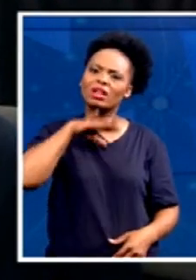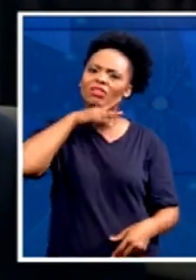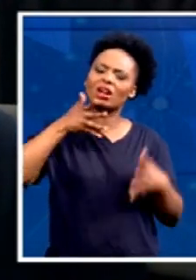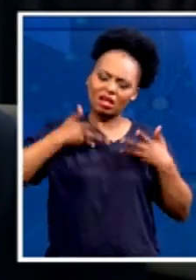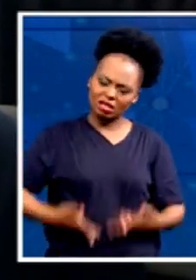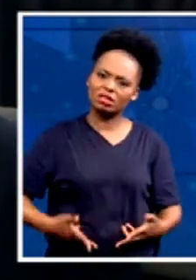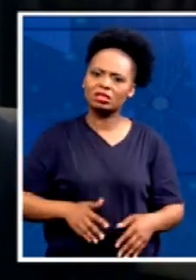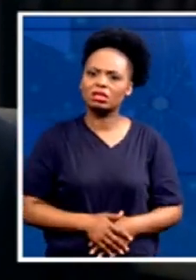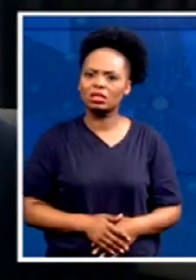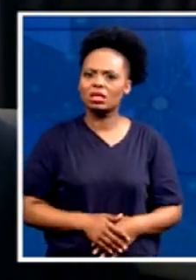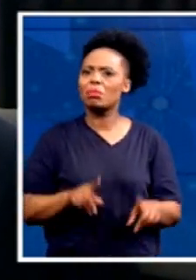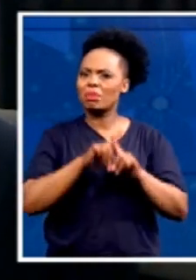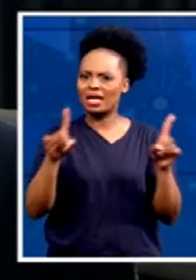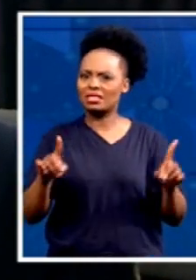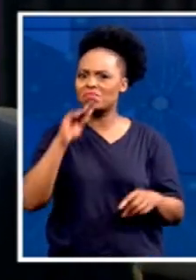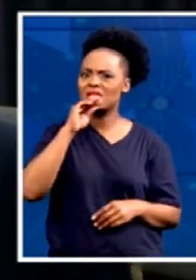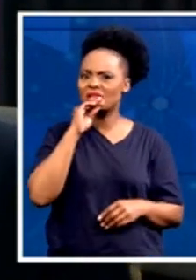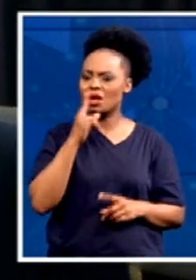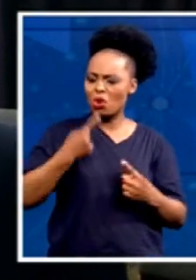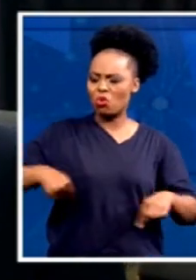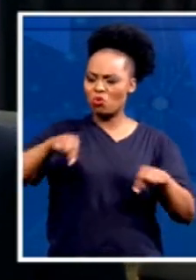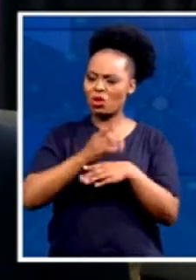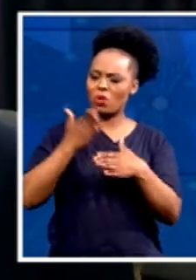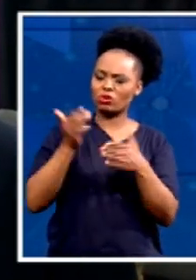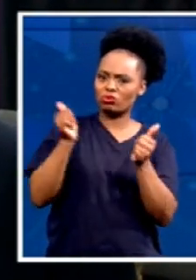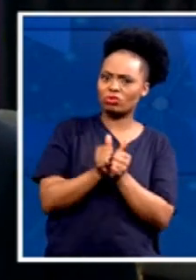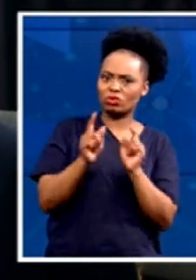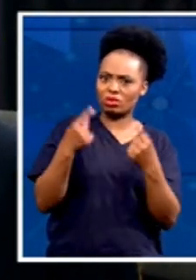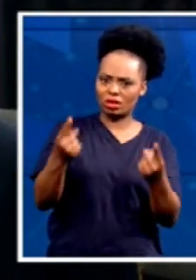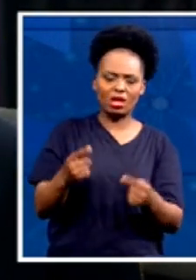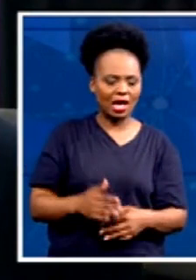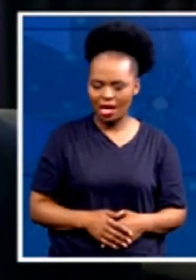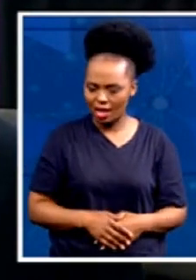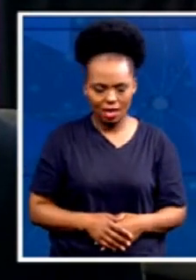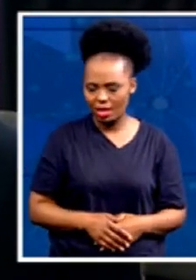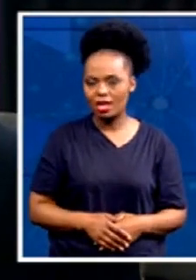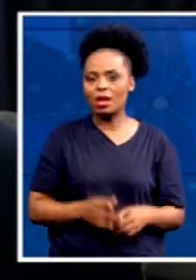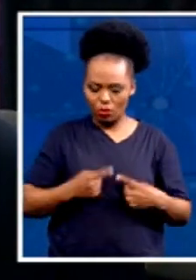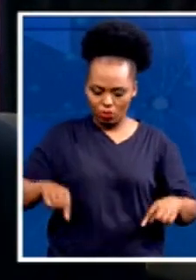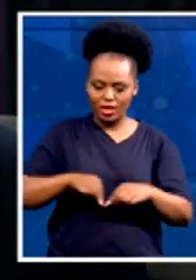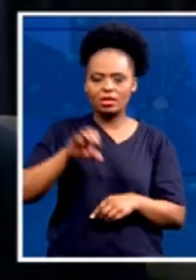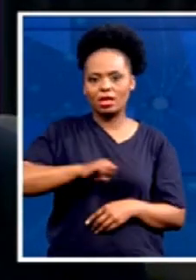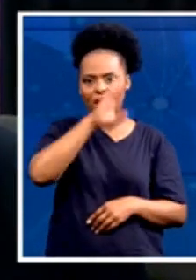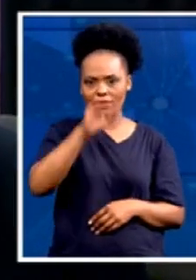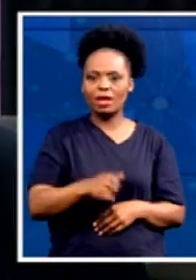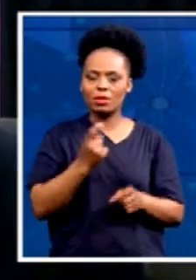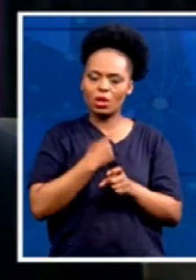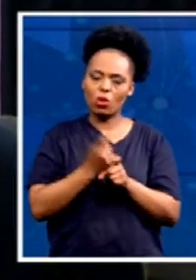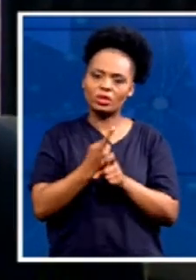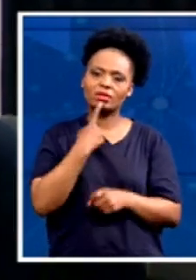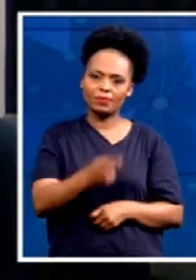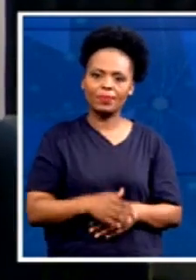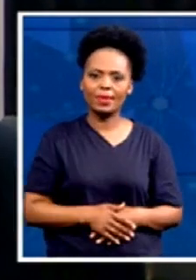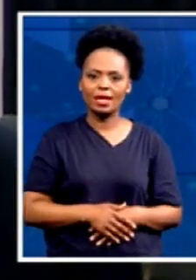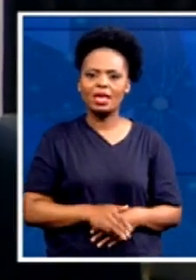together. We in South Africa, and I always use the example, if a bush is on fire and you're a big tree in that